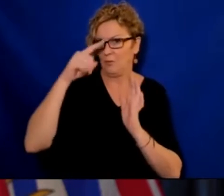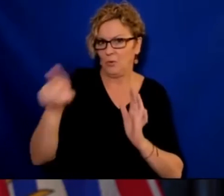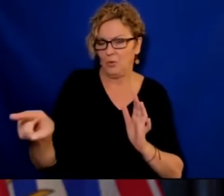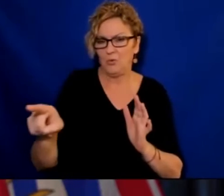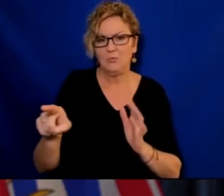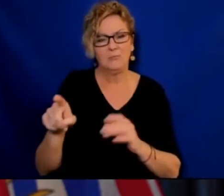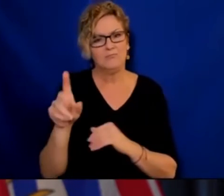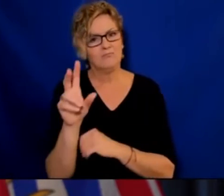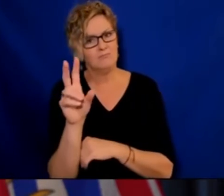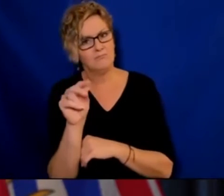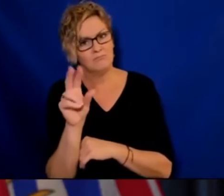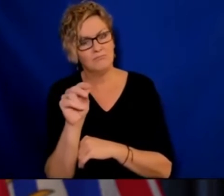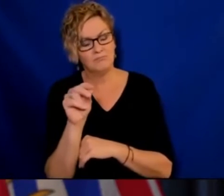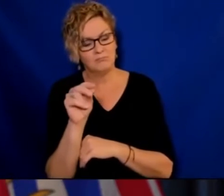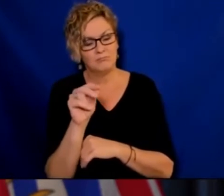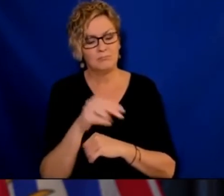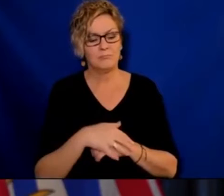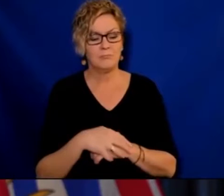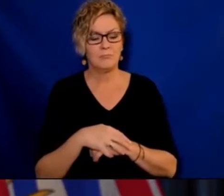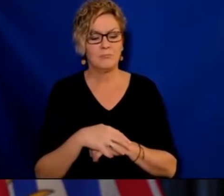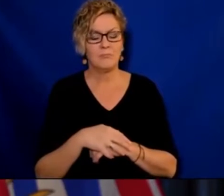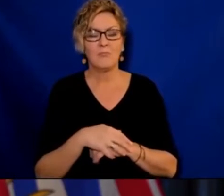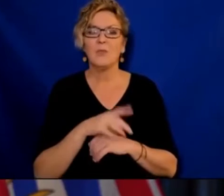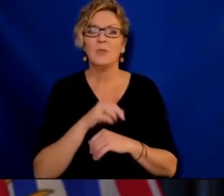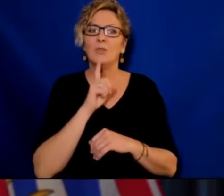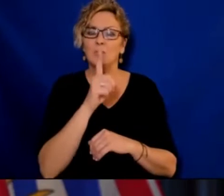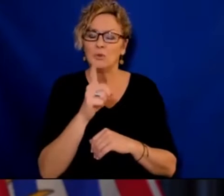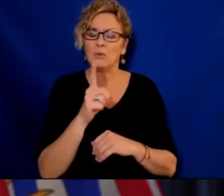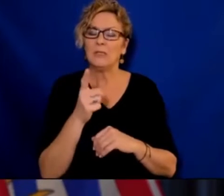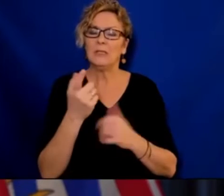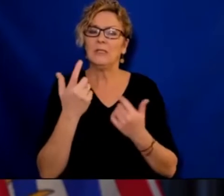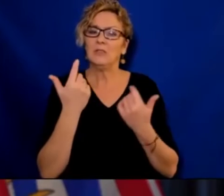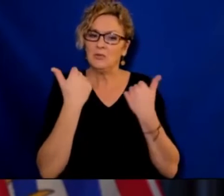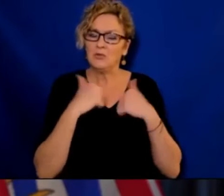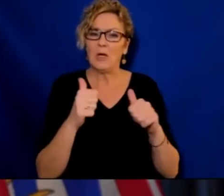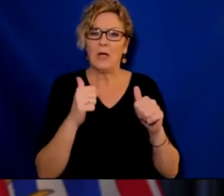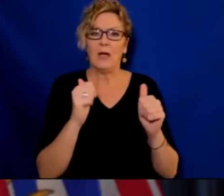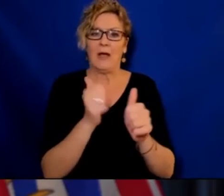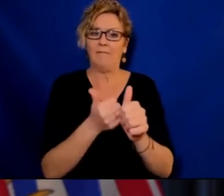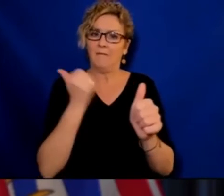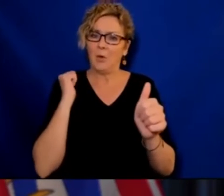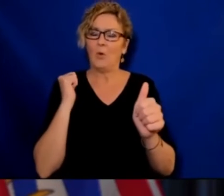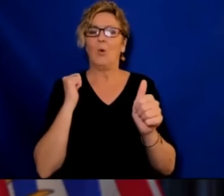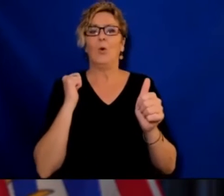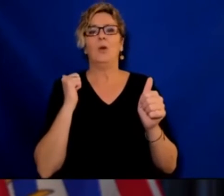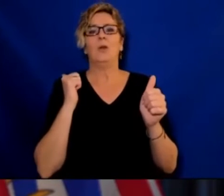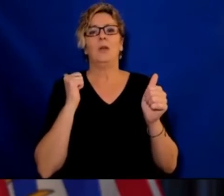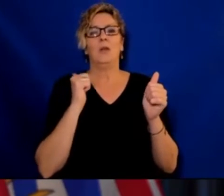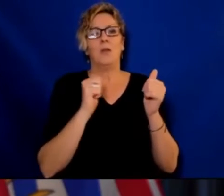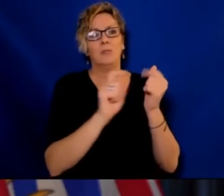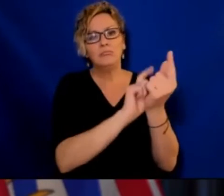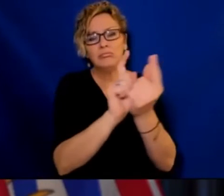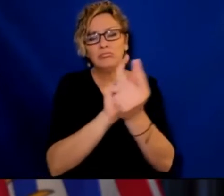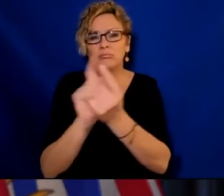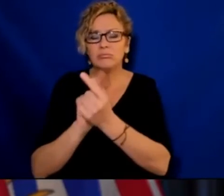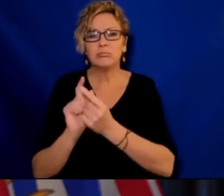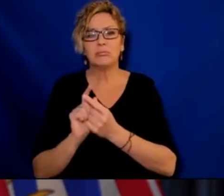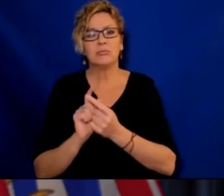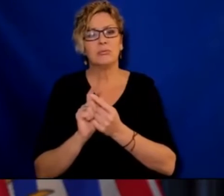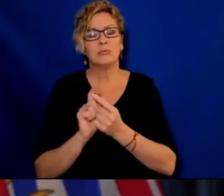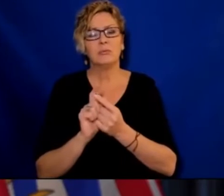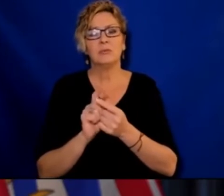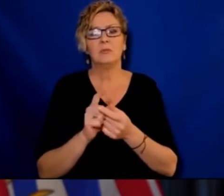avoiding socializing right now, I strongly encourage people to limit your travel as much as possible.